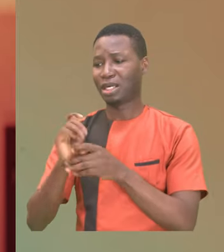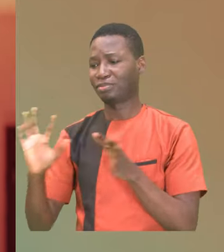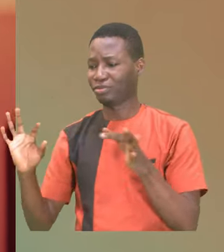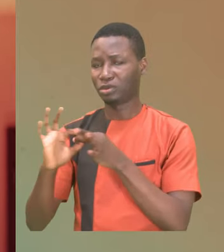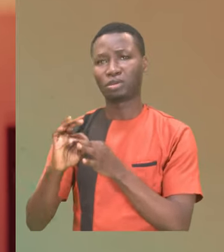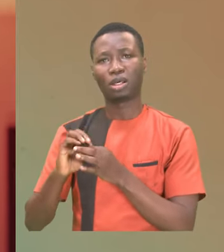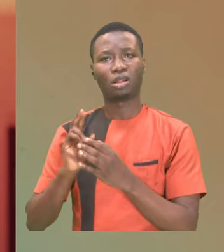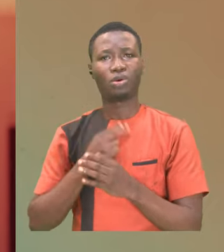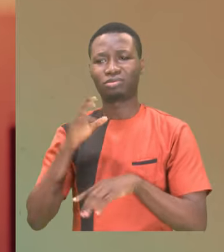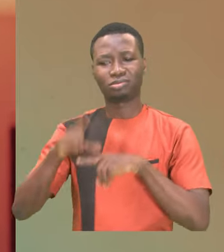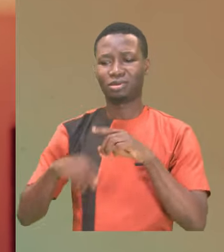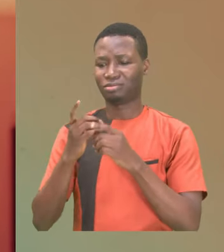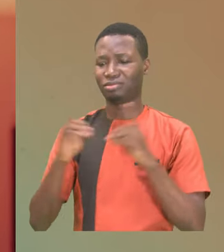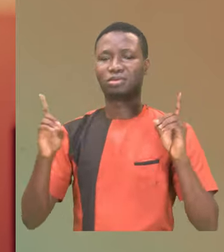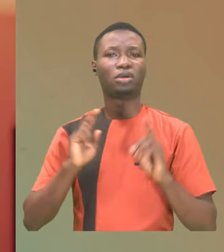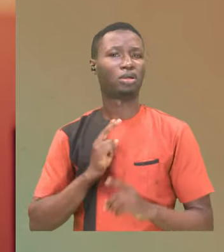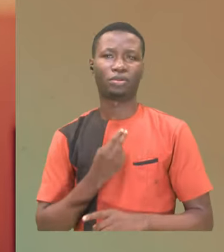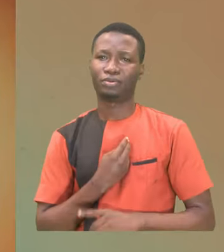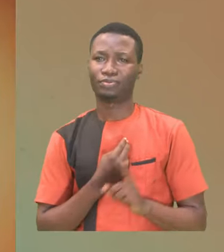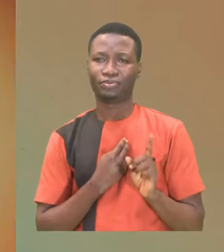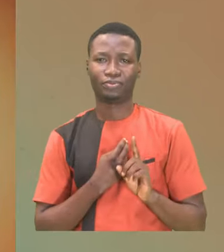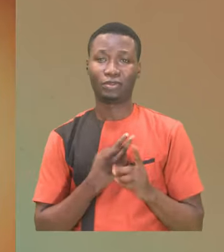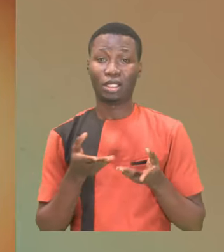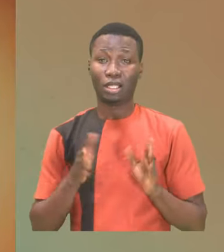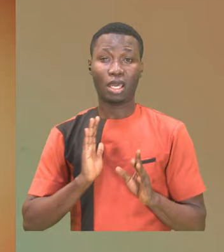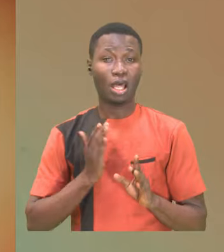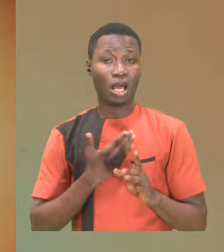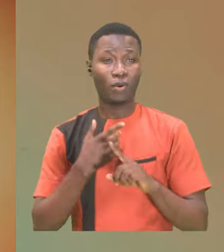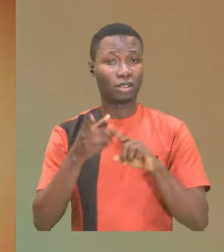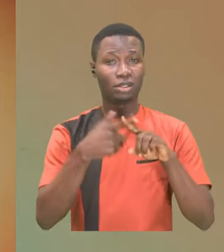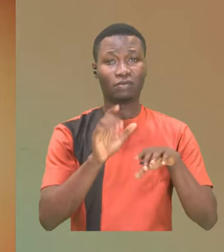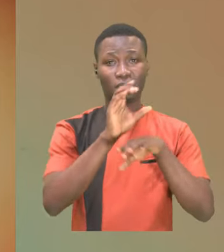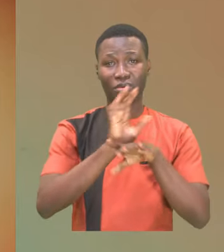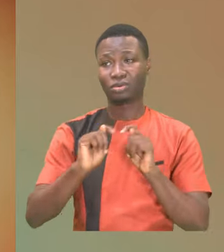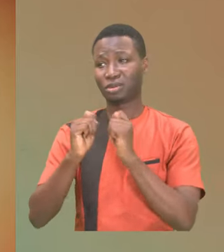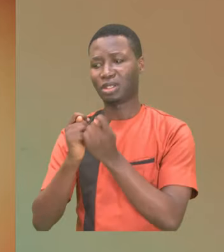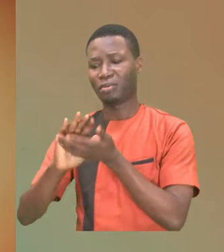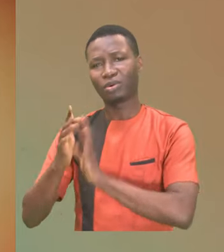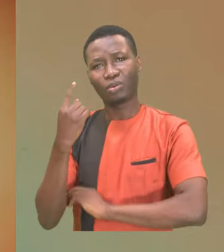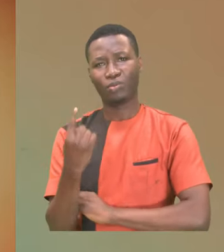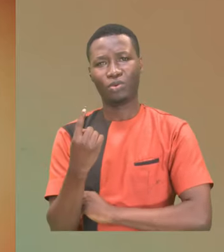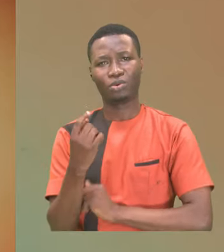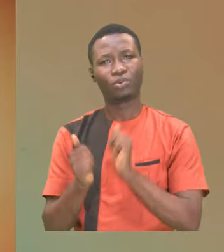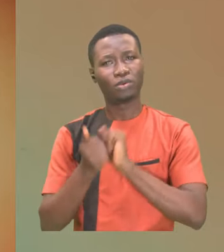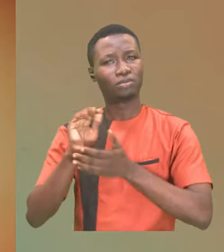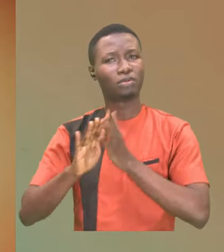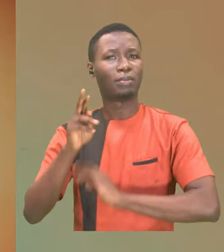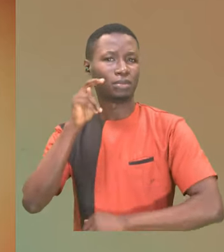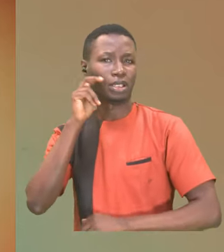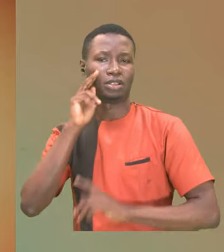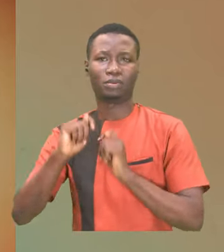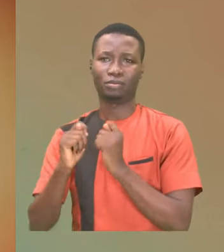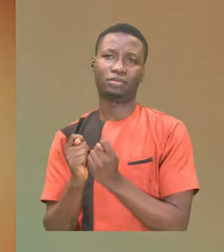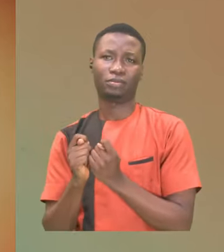unite us rather than divide us. Let our tribes become one tribe. The Nigerian tribe. Nigerian